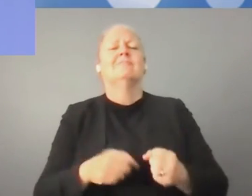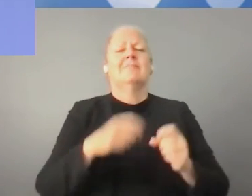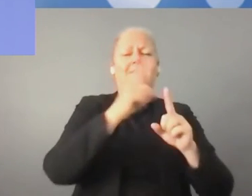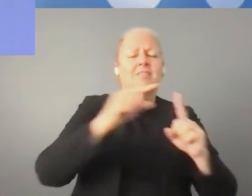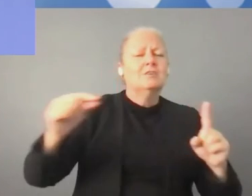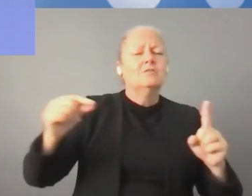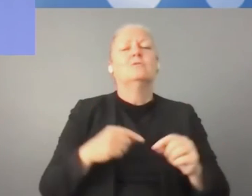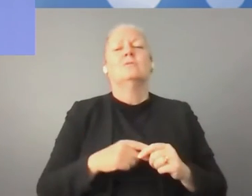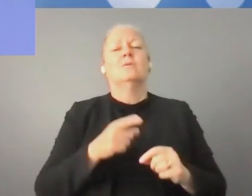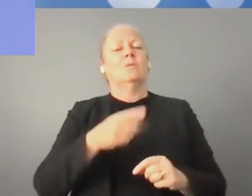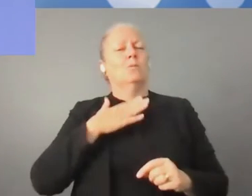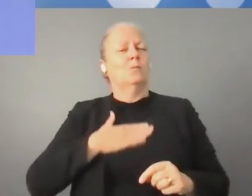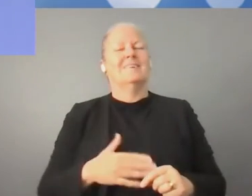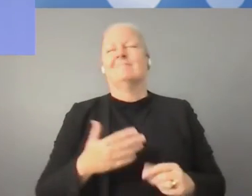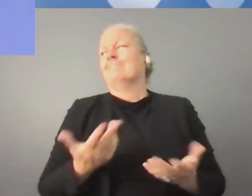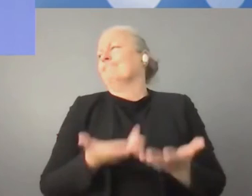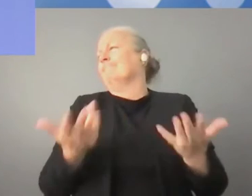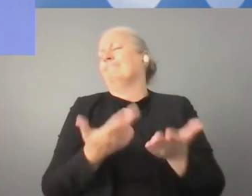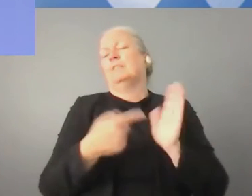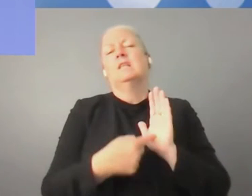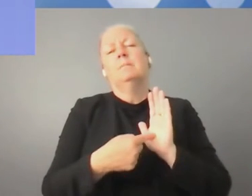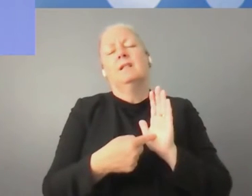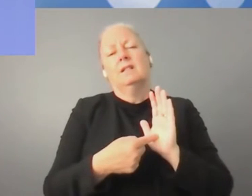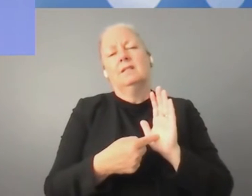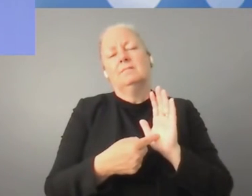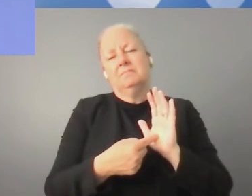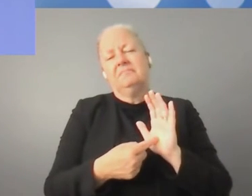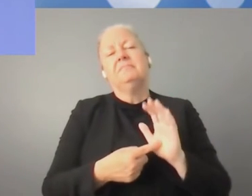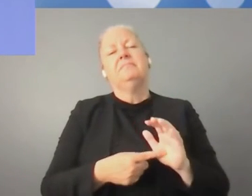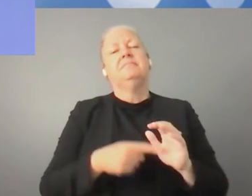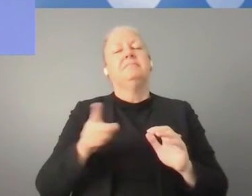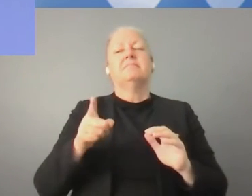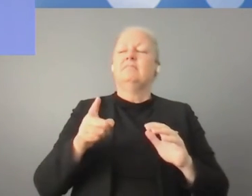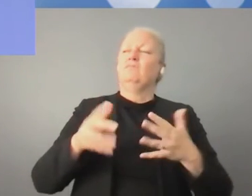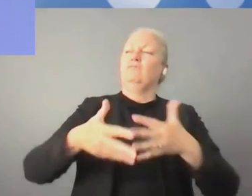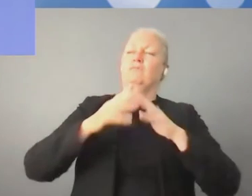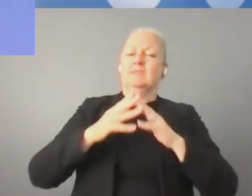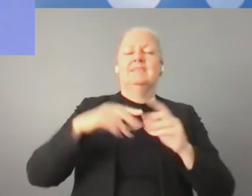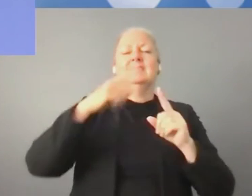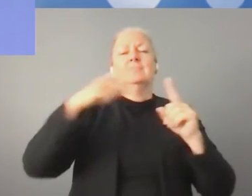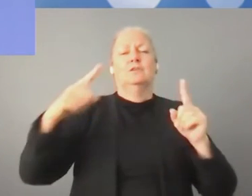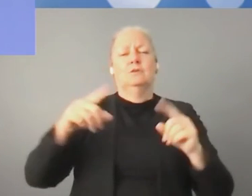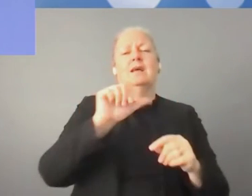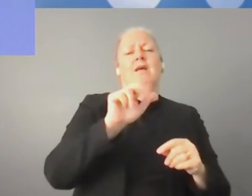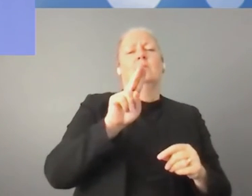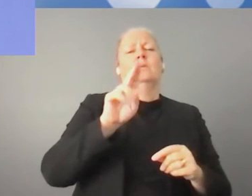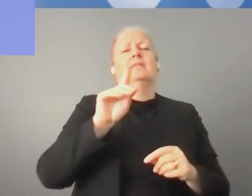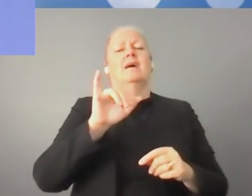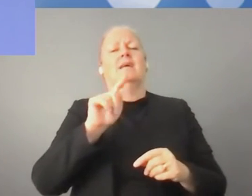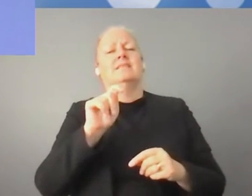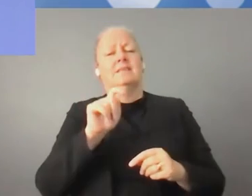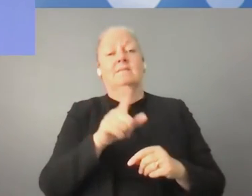create a digital audit for a small or medium enterprise,